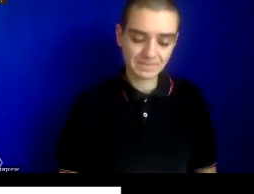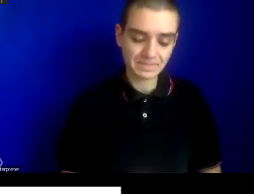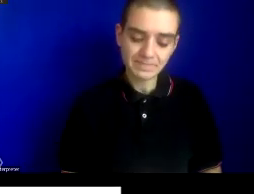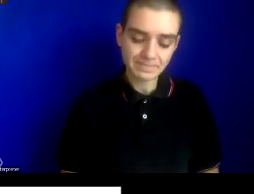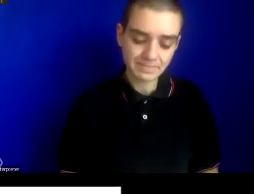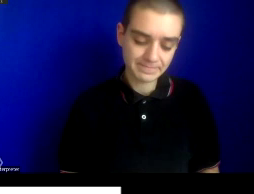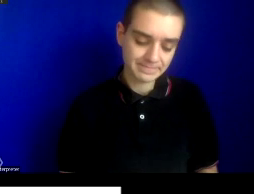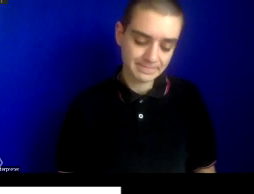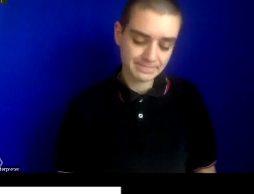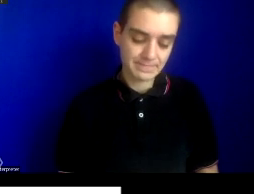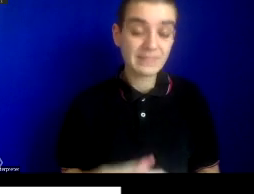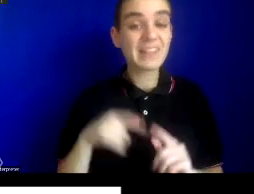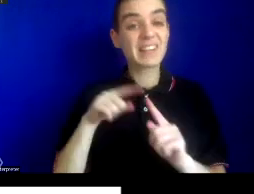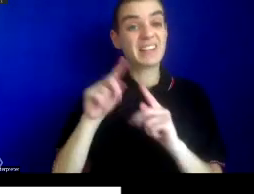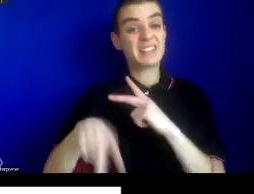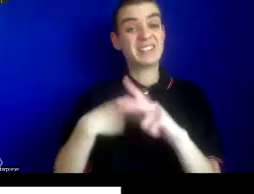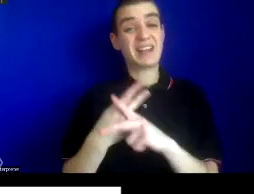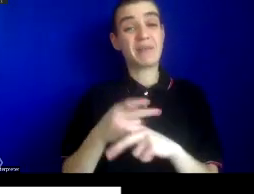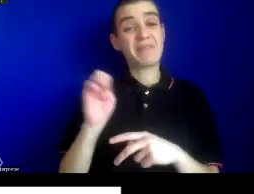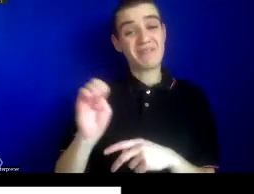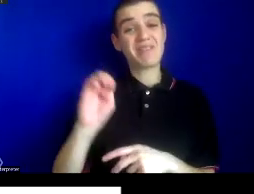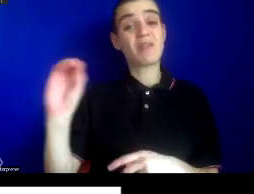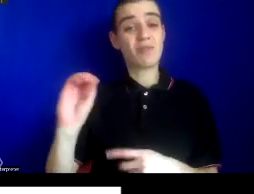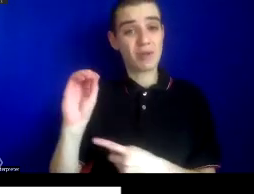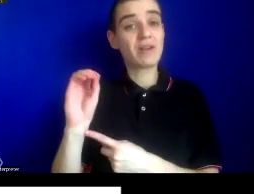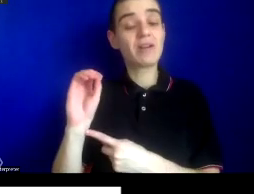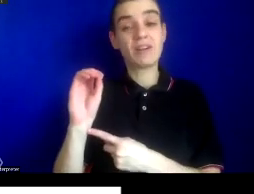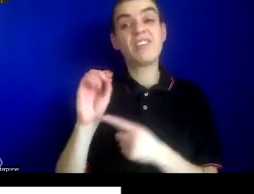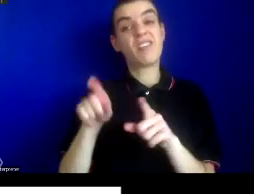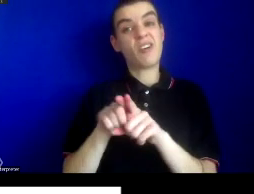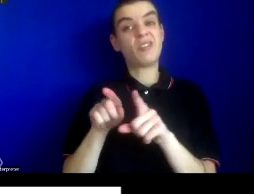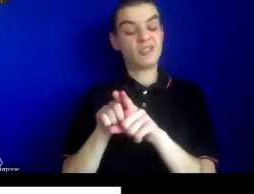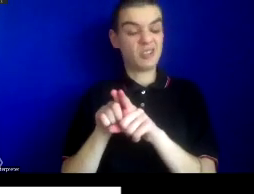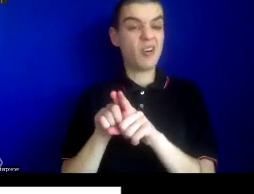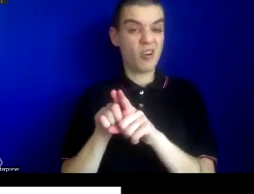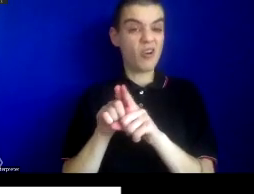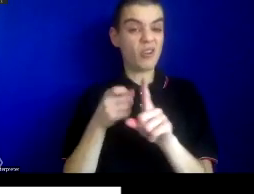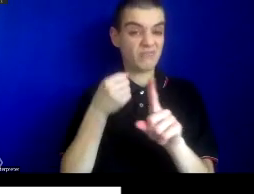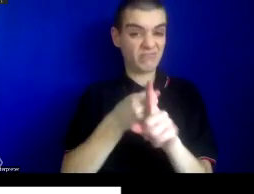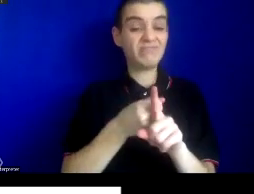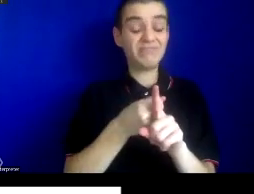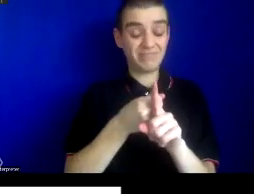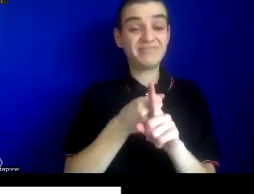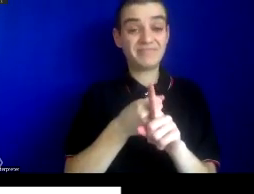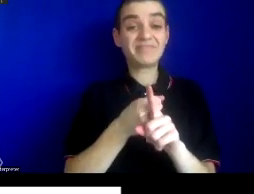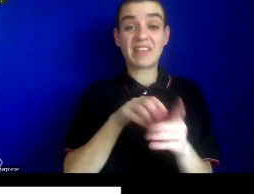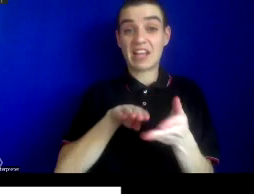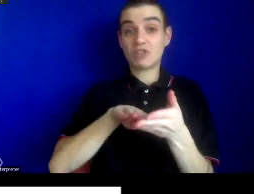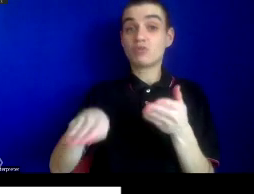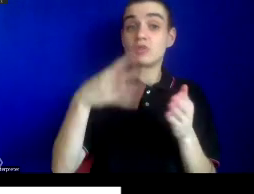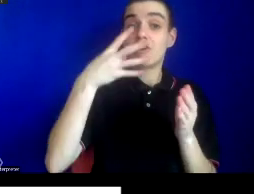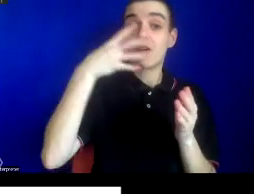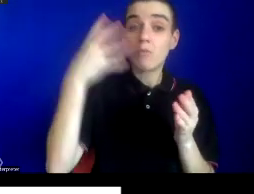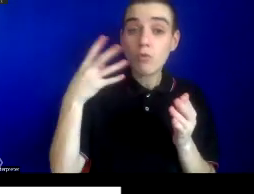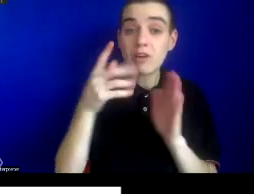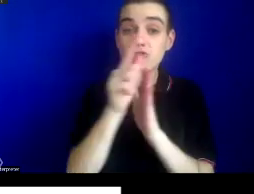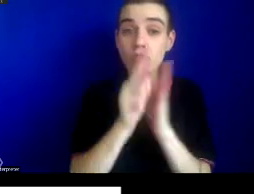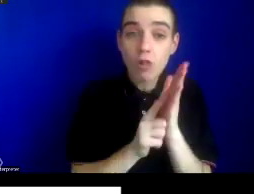form of epidemic Orientalism has also contributed to the groundwork for exclusionary immigration laws against